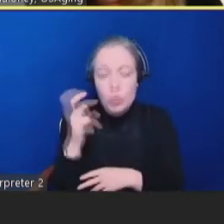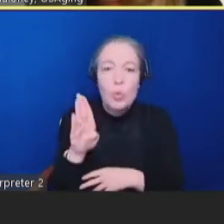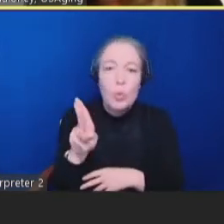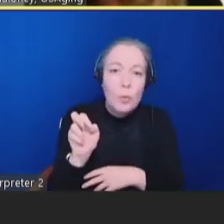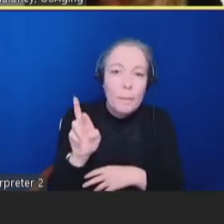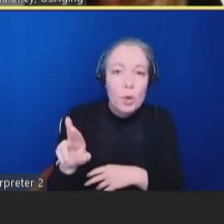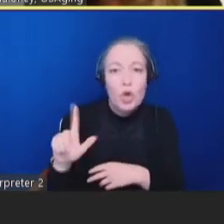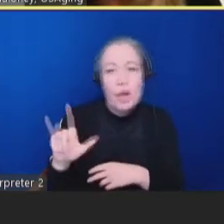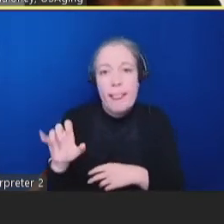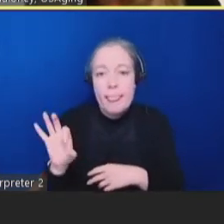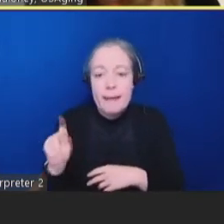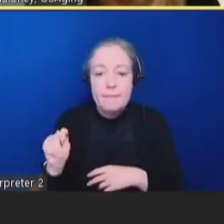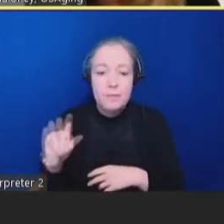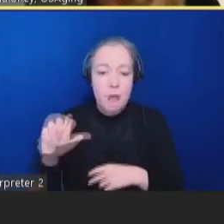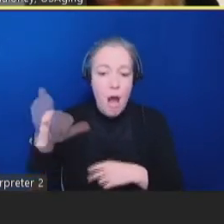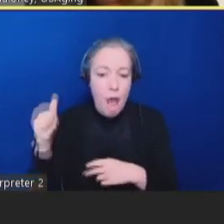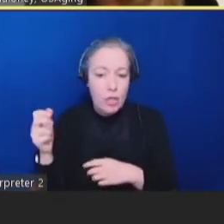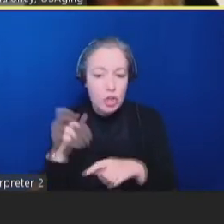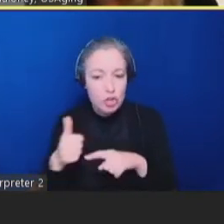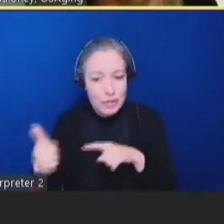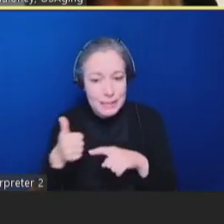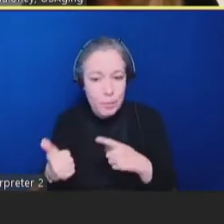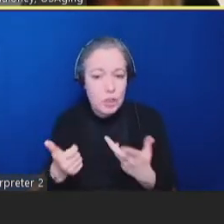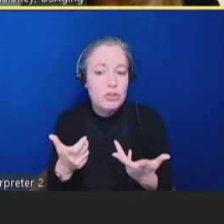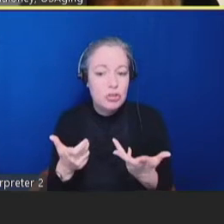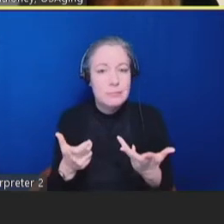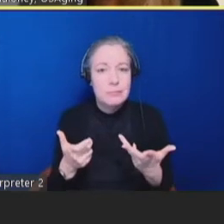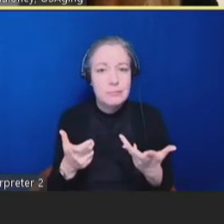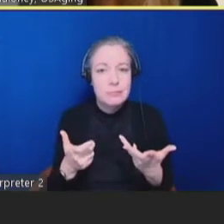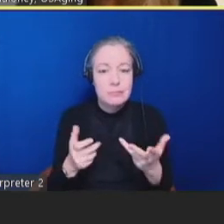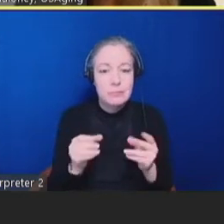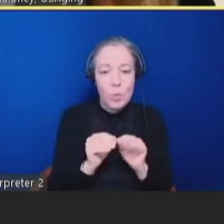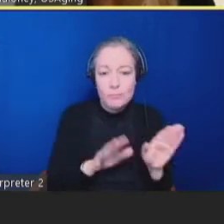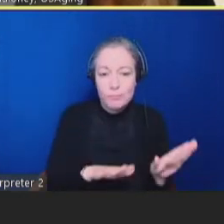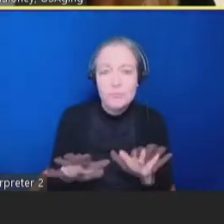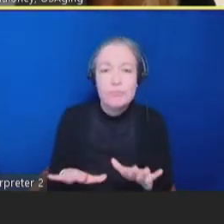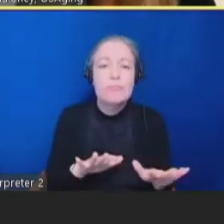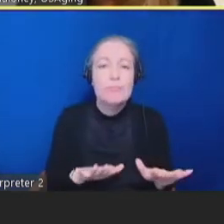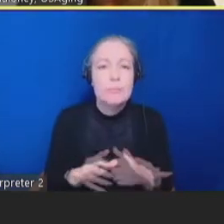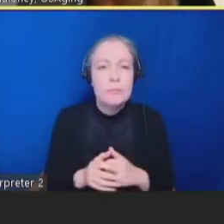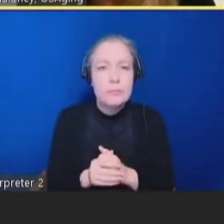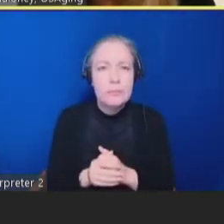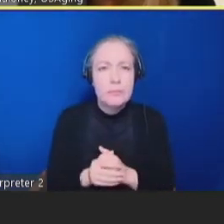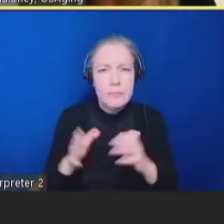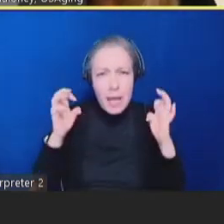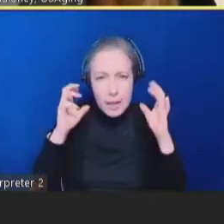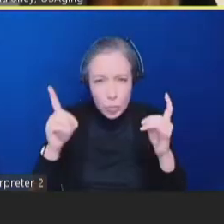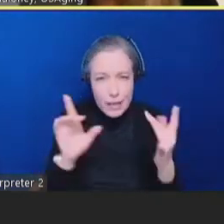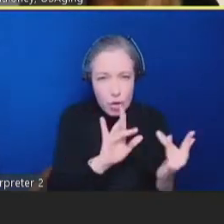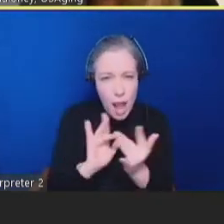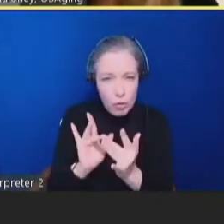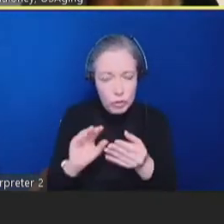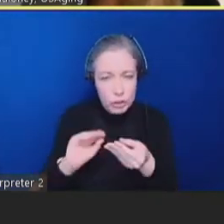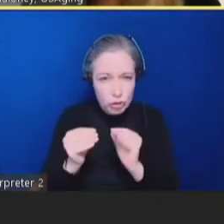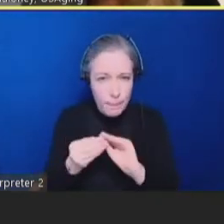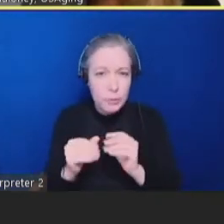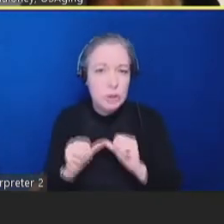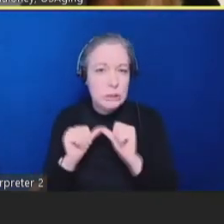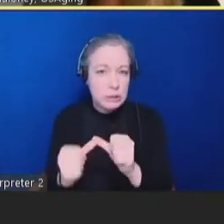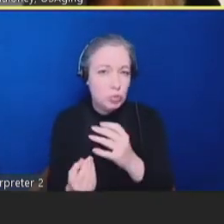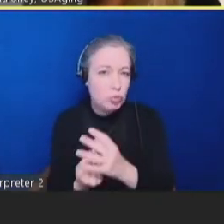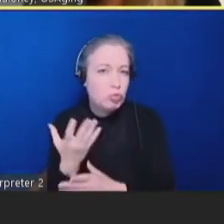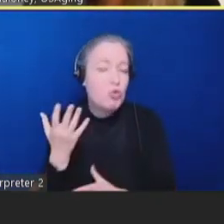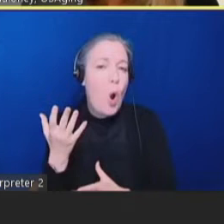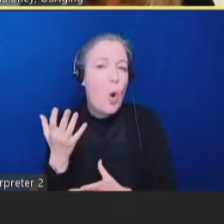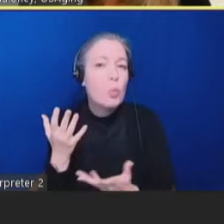a relaxed atmosphere to get their vaccinations. Education and outreach numbers continue to grow as we make those seven to eight